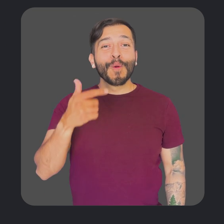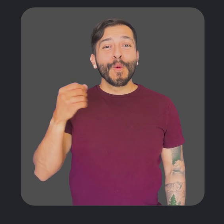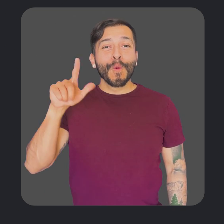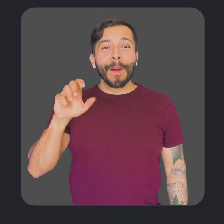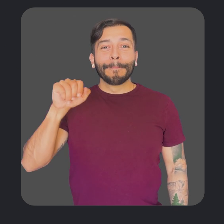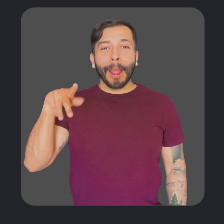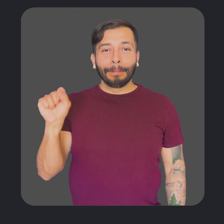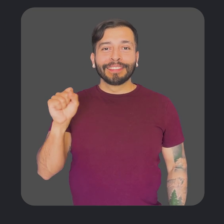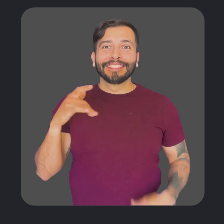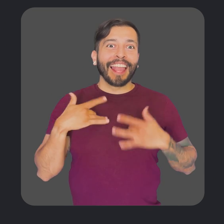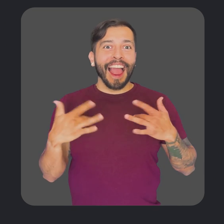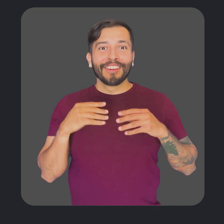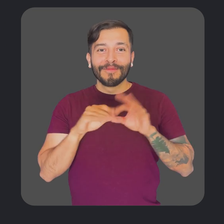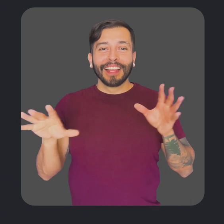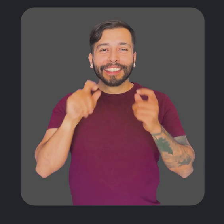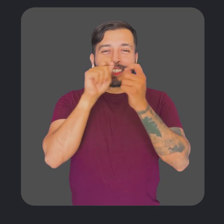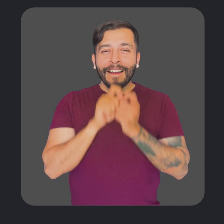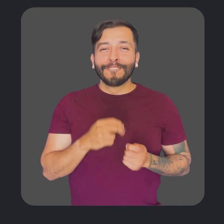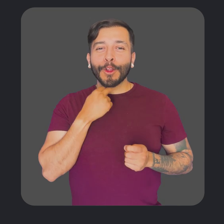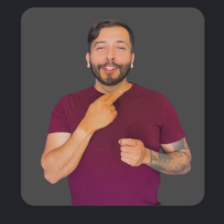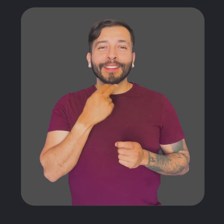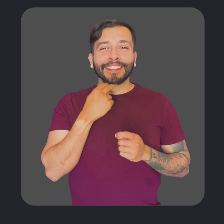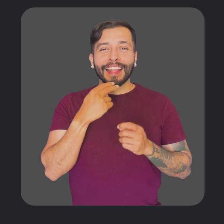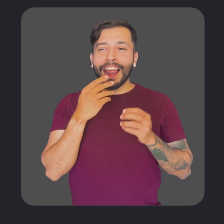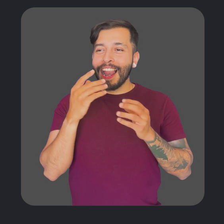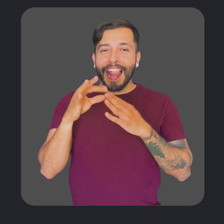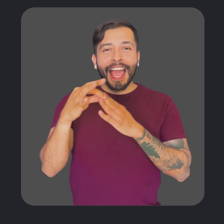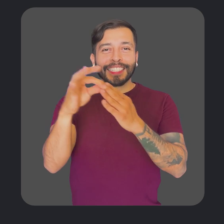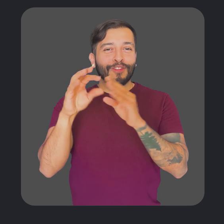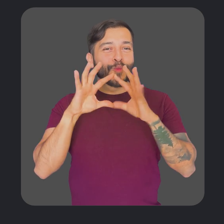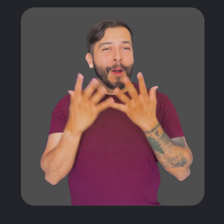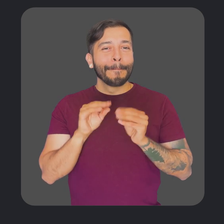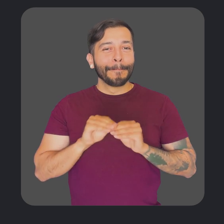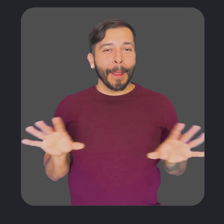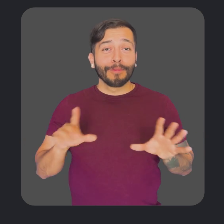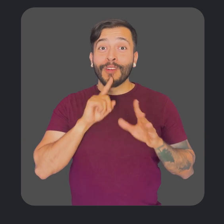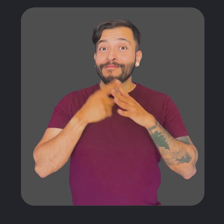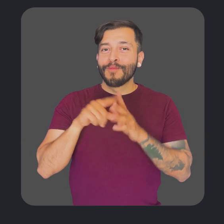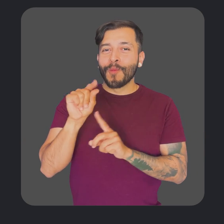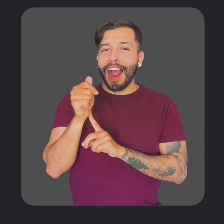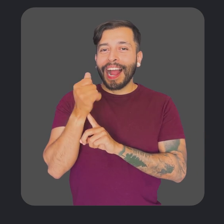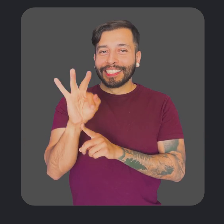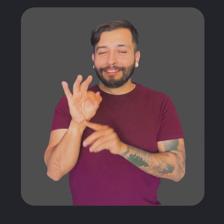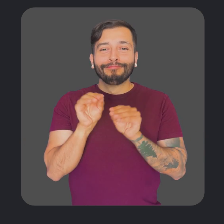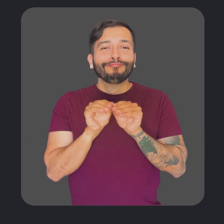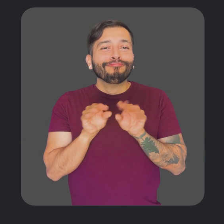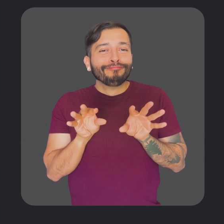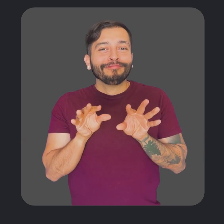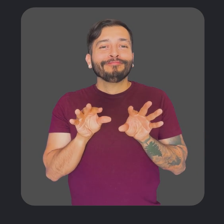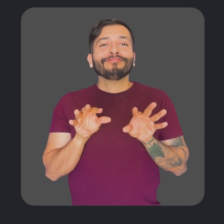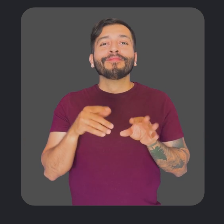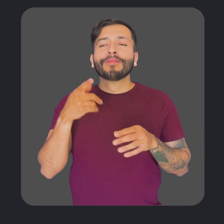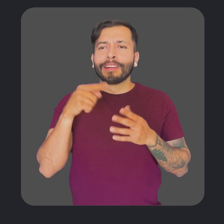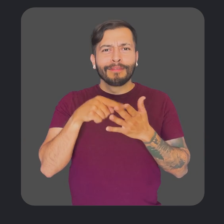In Google Maps news, we're really excited to have released Detailed Voice Guidance worldwide. Detailed Voice Guidance originally rolled out in